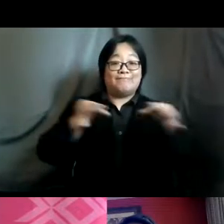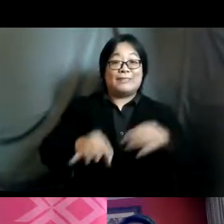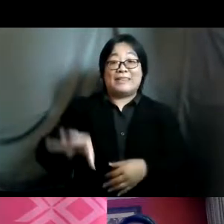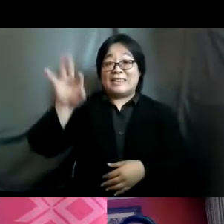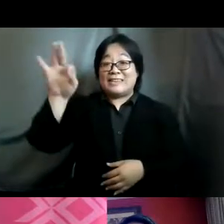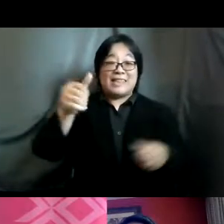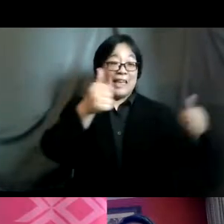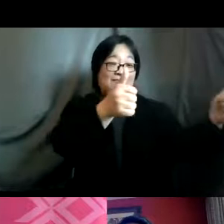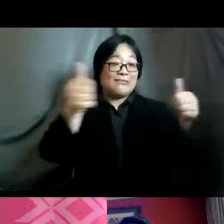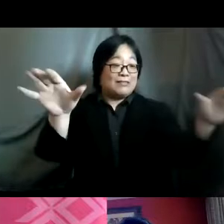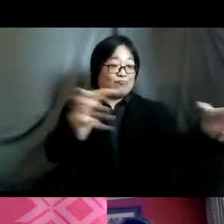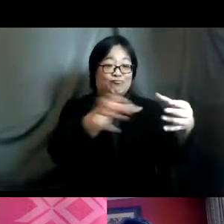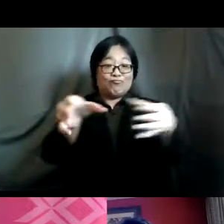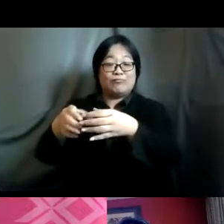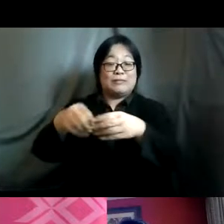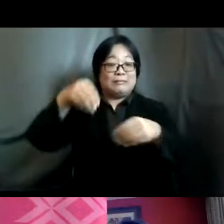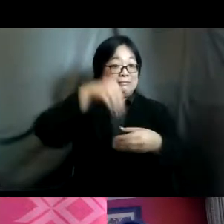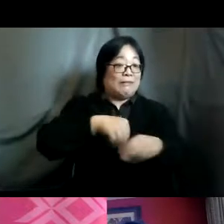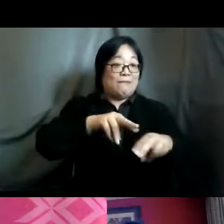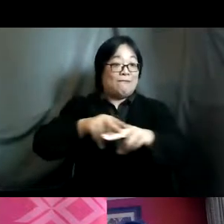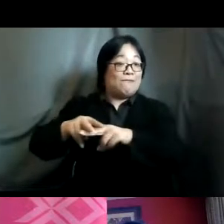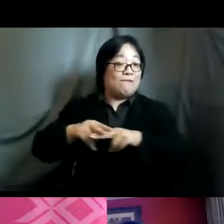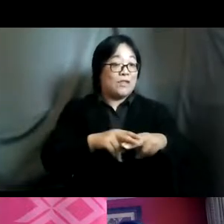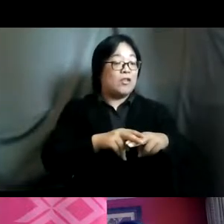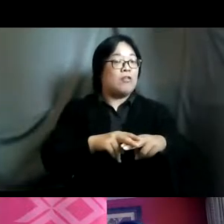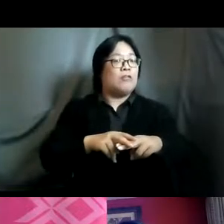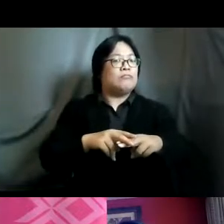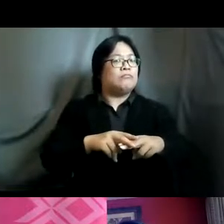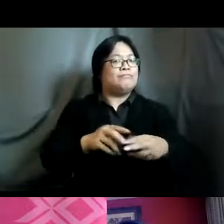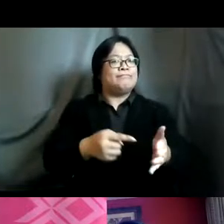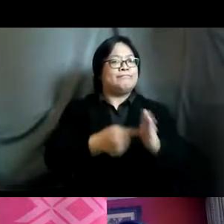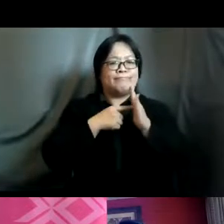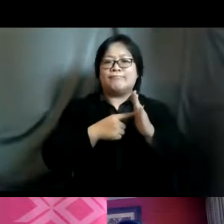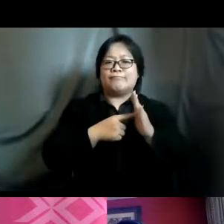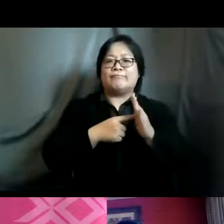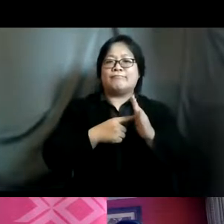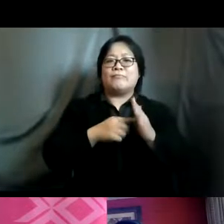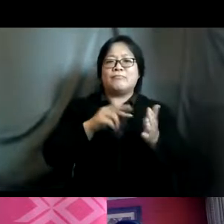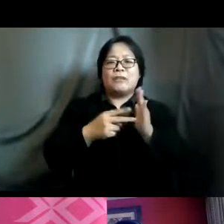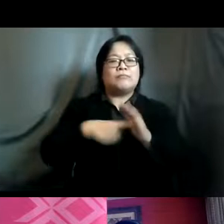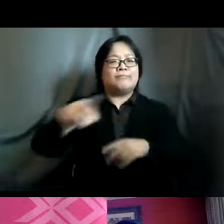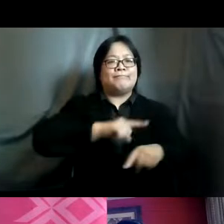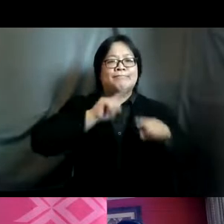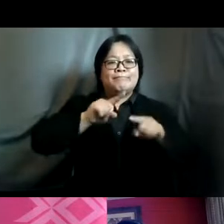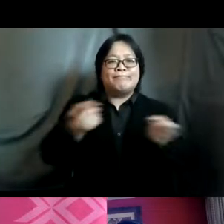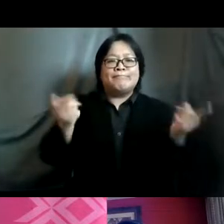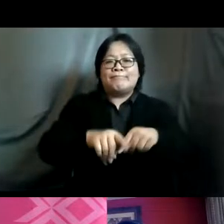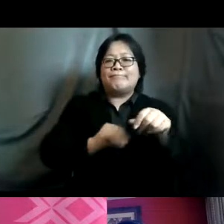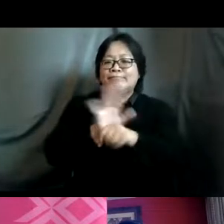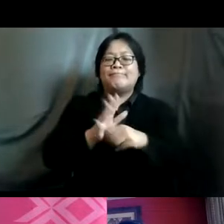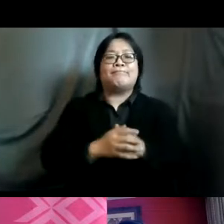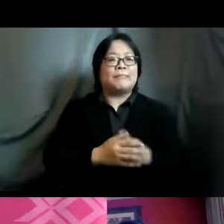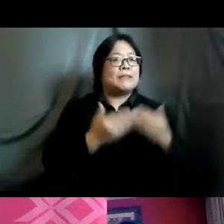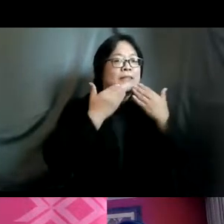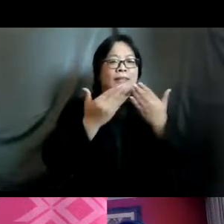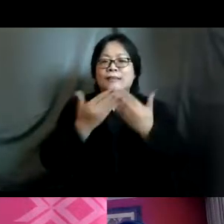agencies at cg really speaks to the level of commitment to agenda actuated response to the pandemic um thank you once again to